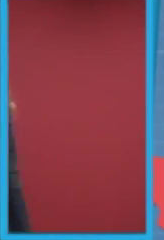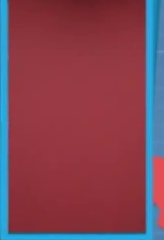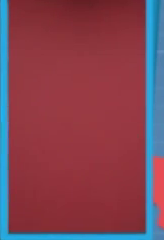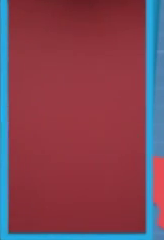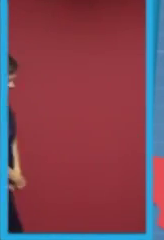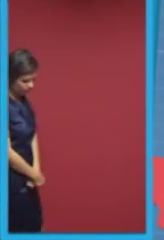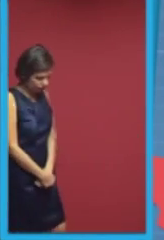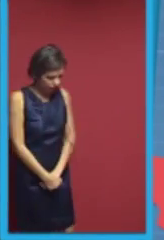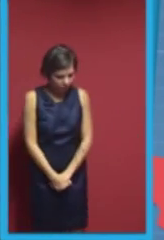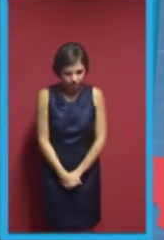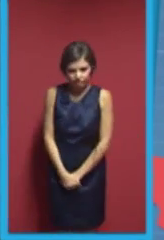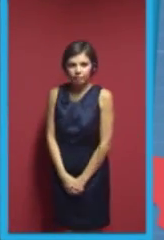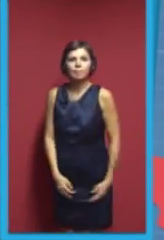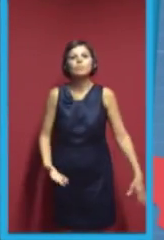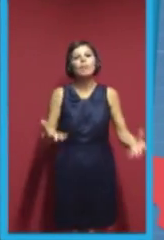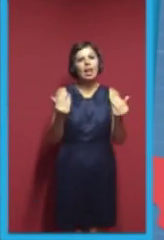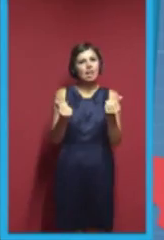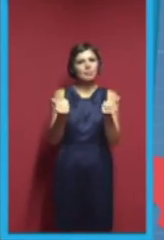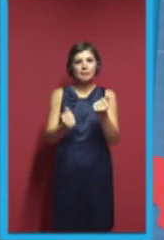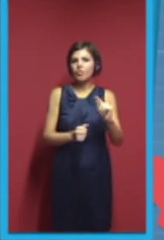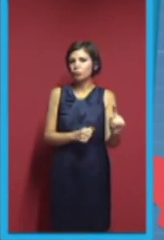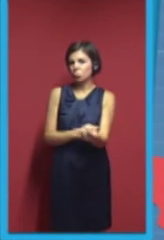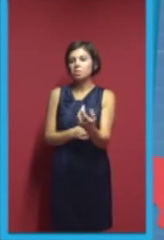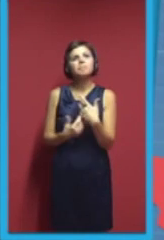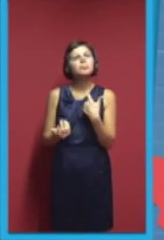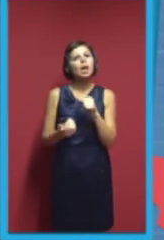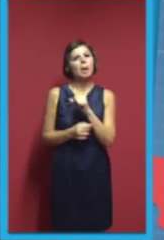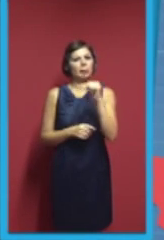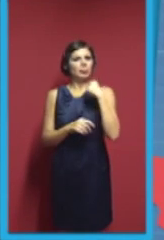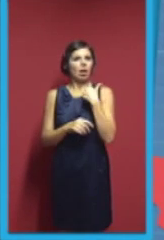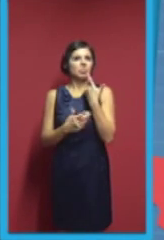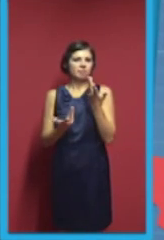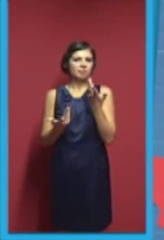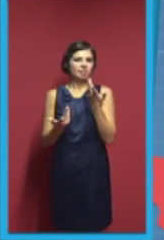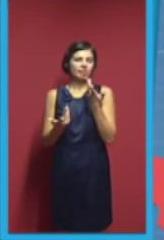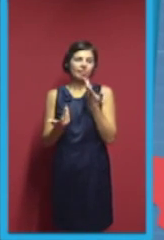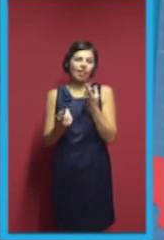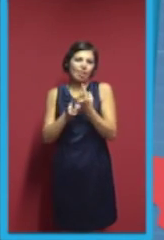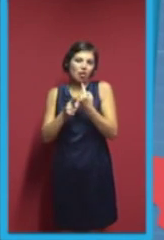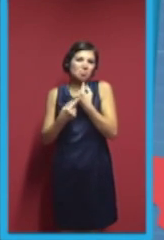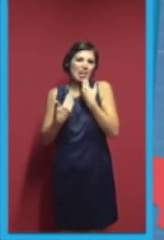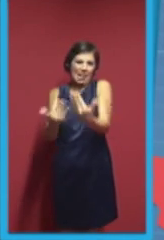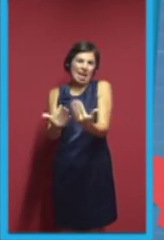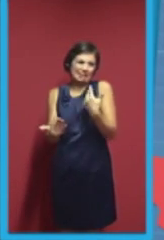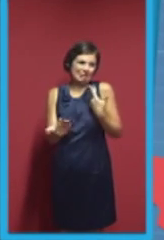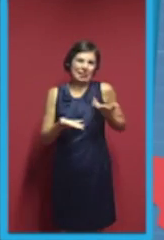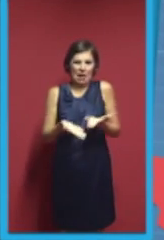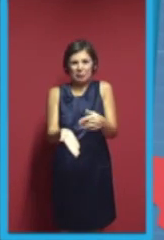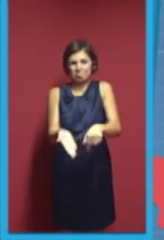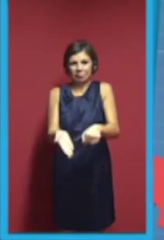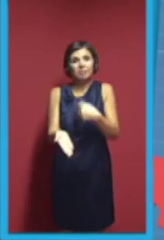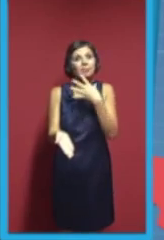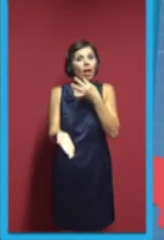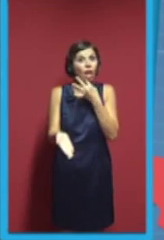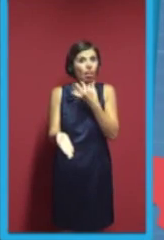Hi. First, I must say I'm really grateful that I can be here. It's wonderful. Thank you, all of